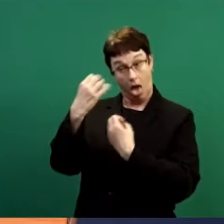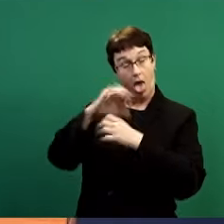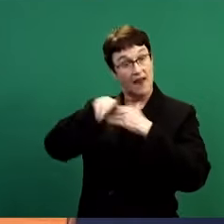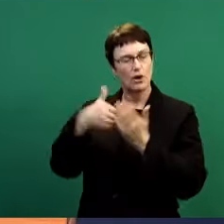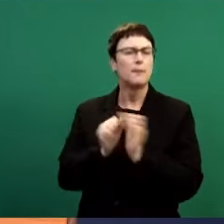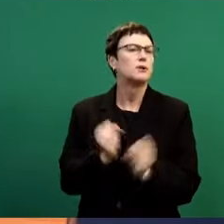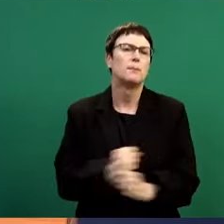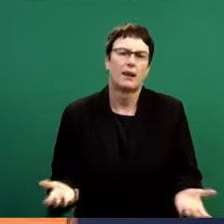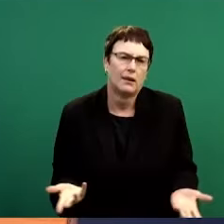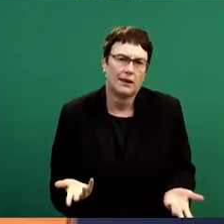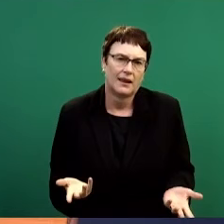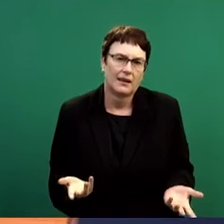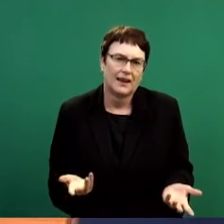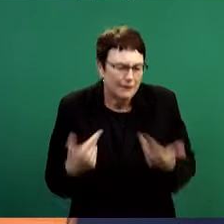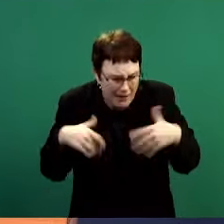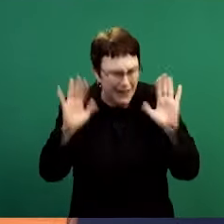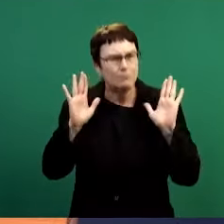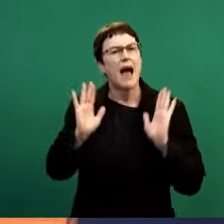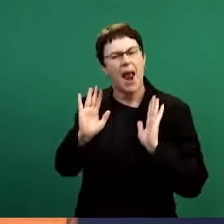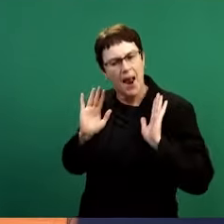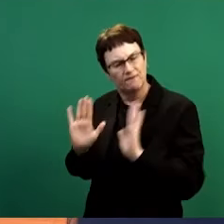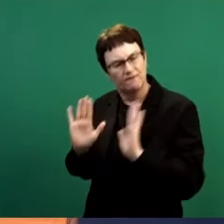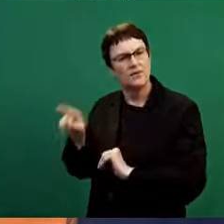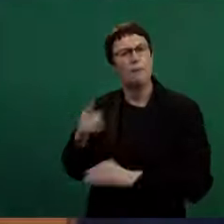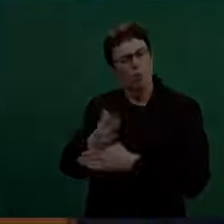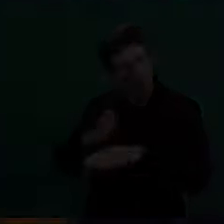that, you are not going to get any other comment from the South African Reserve Bank.